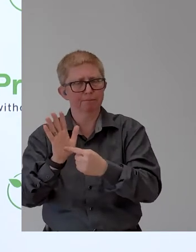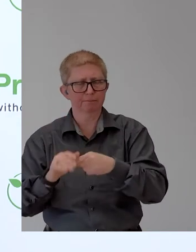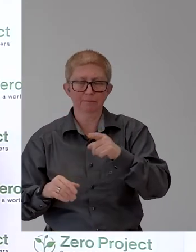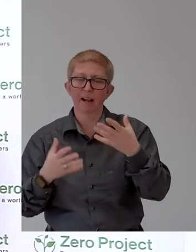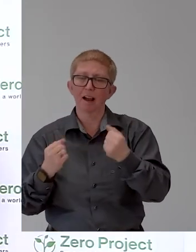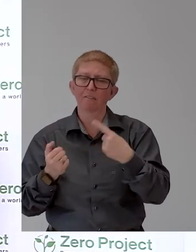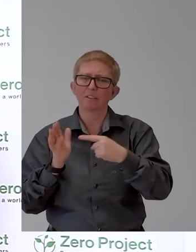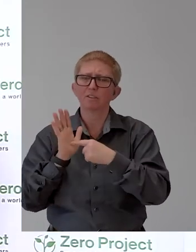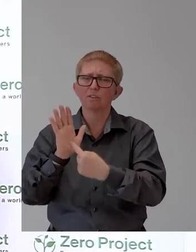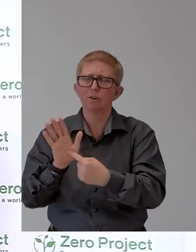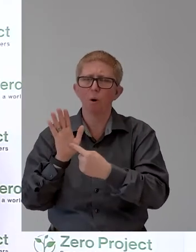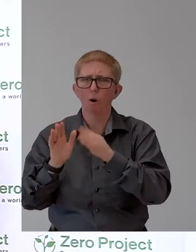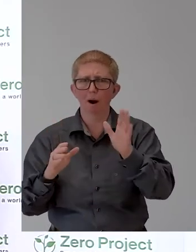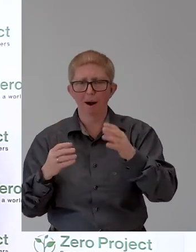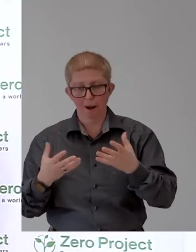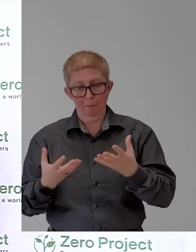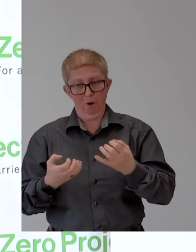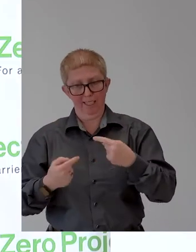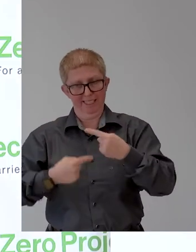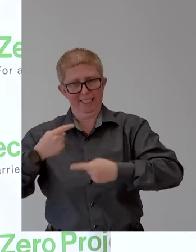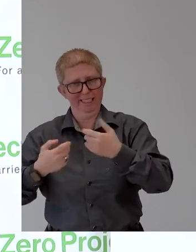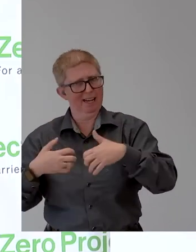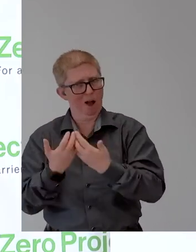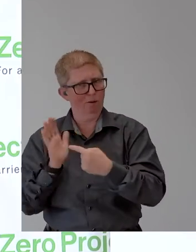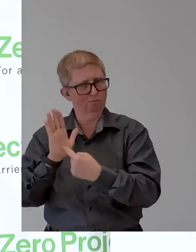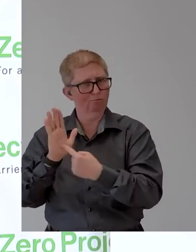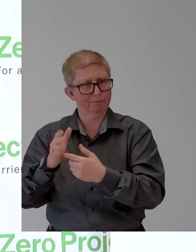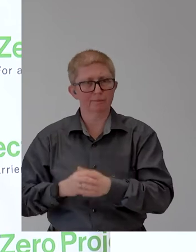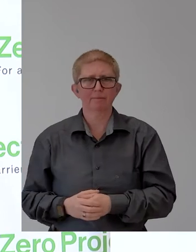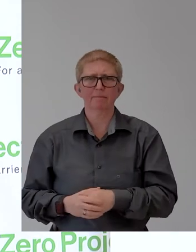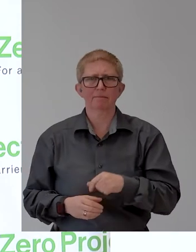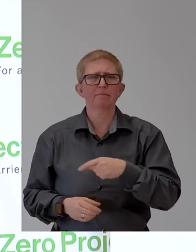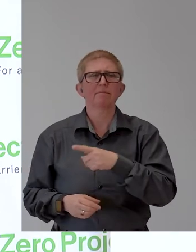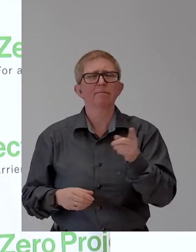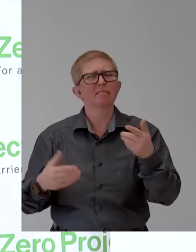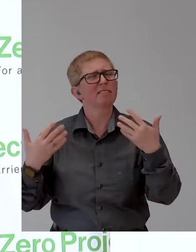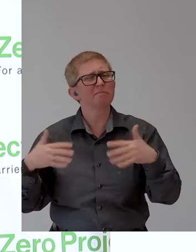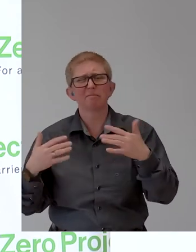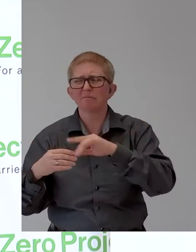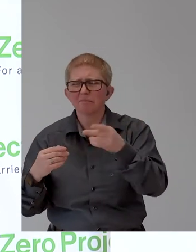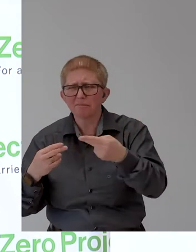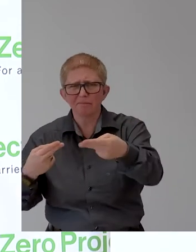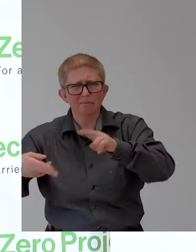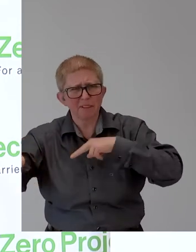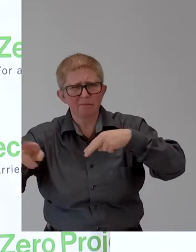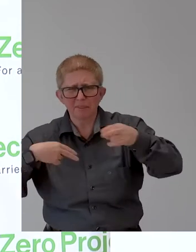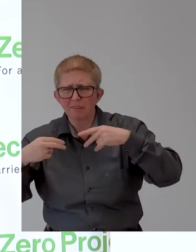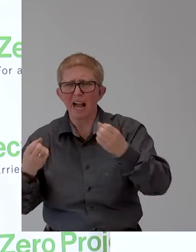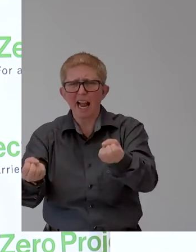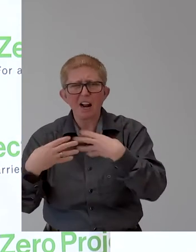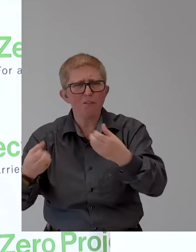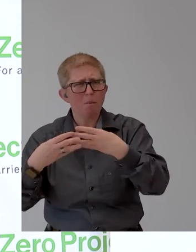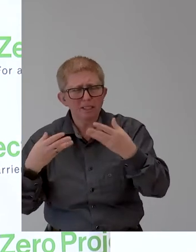really very responsive to our multiple requests, be it for more detailed information, for additional photo material